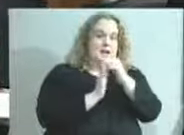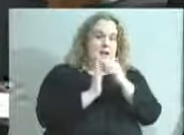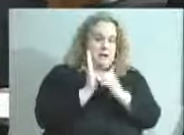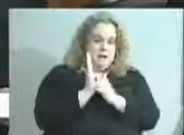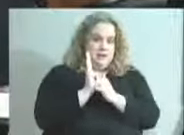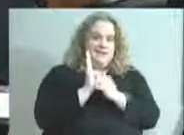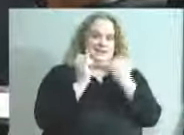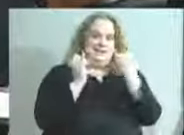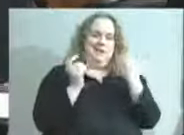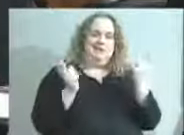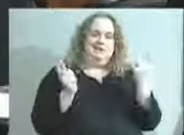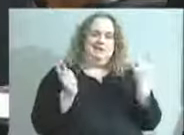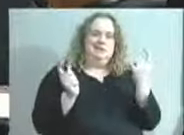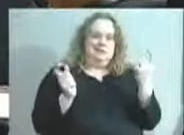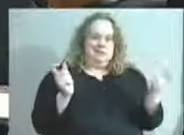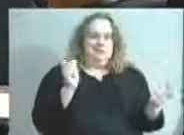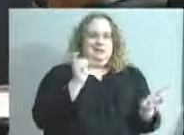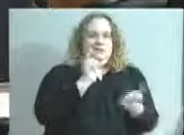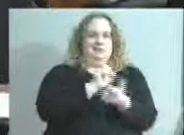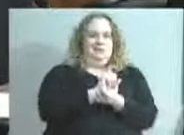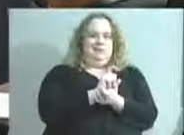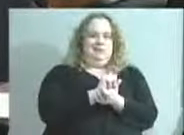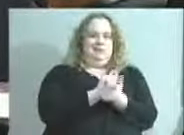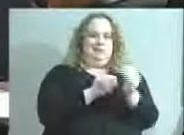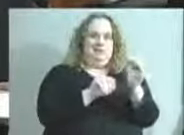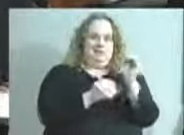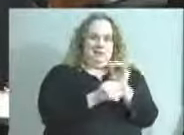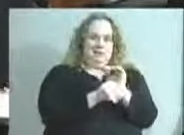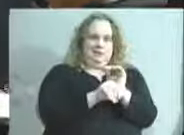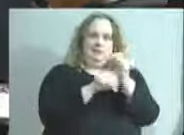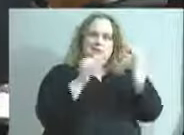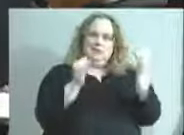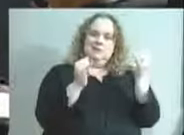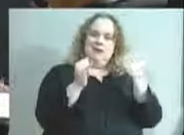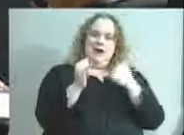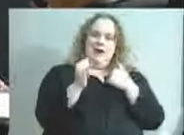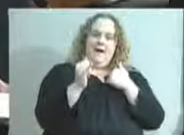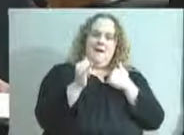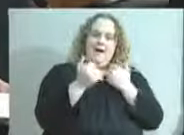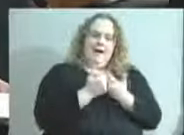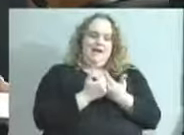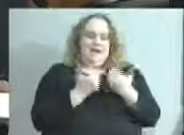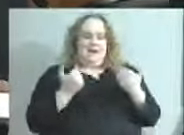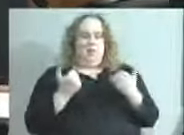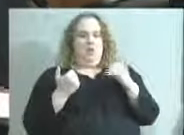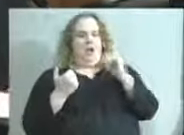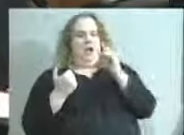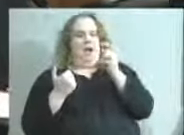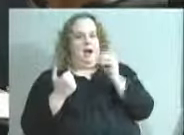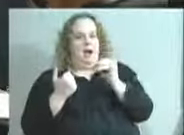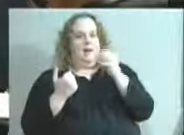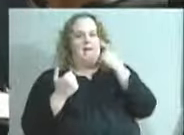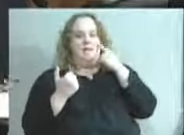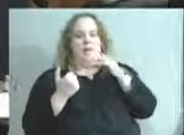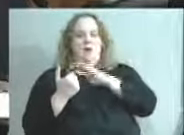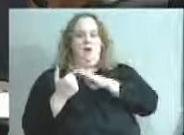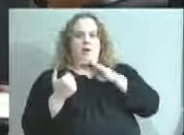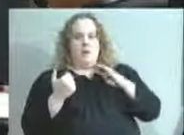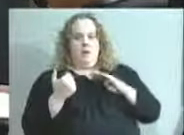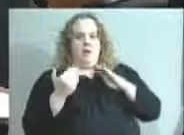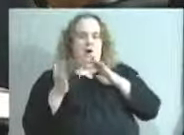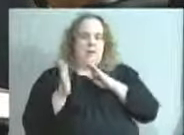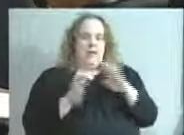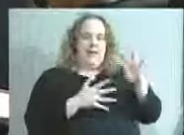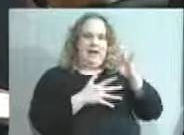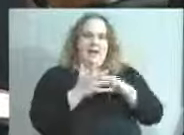is slightly different tonight. We've moved to the point where we now have a separate item for the board planning calendar